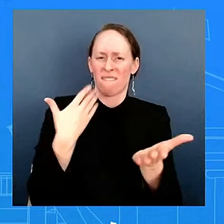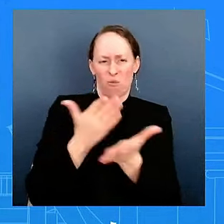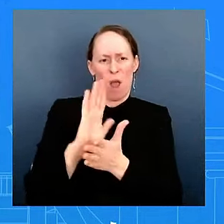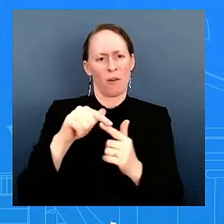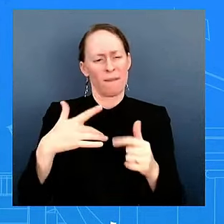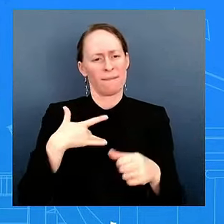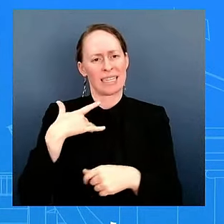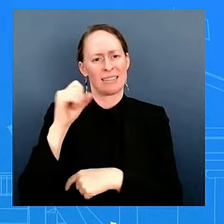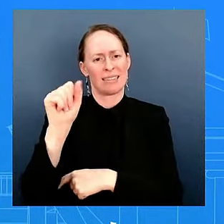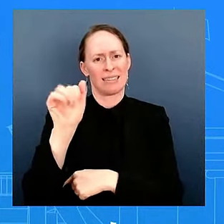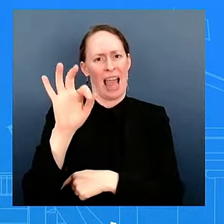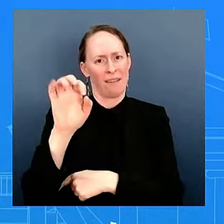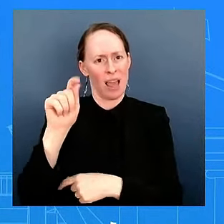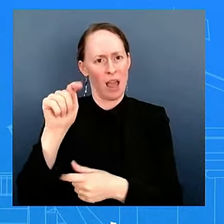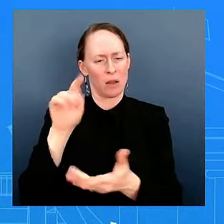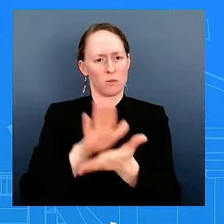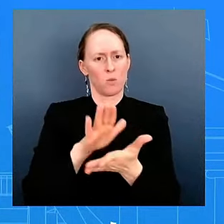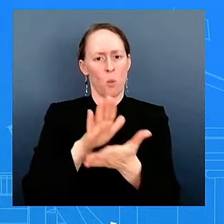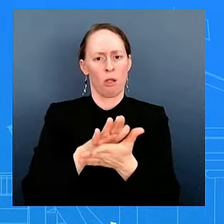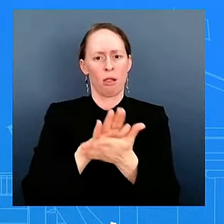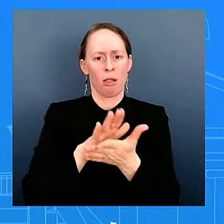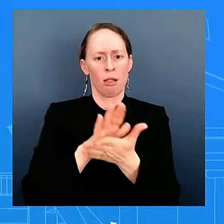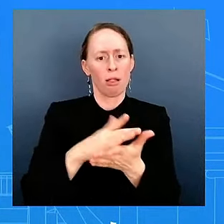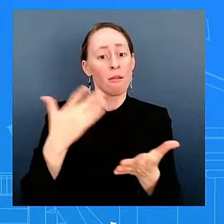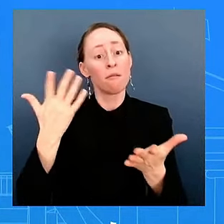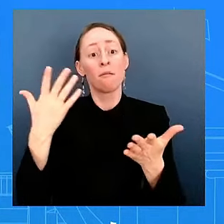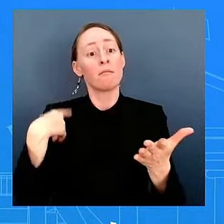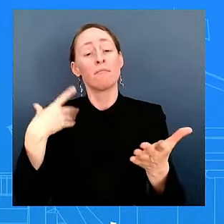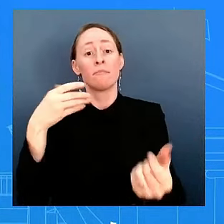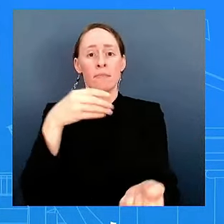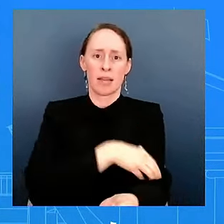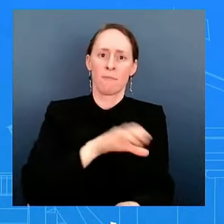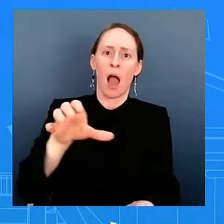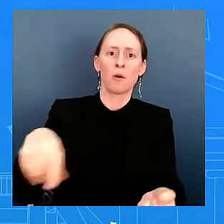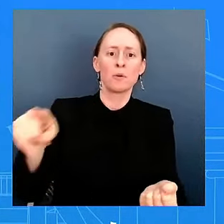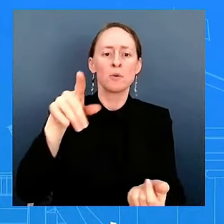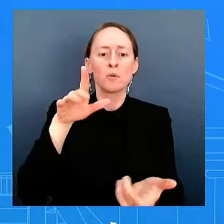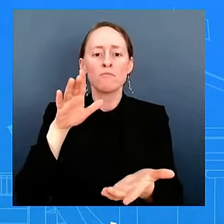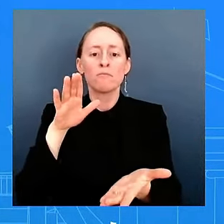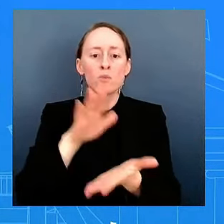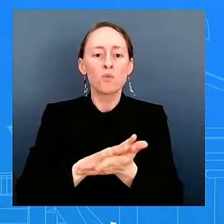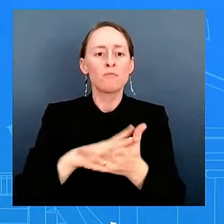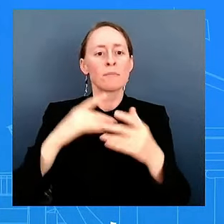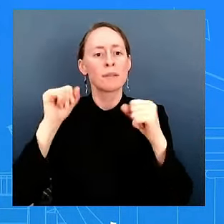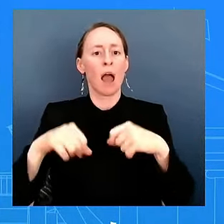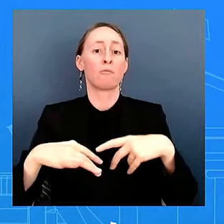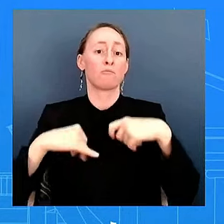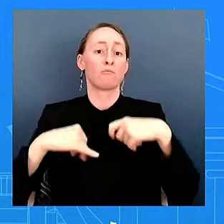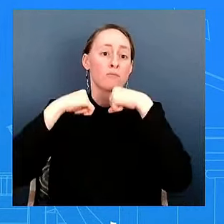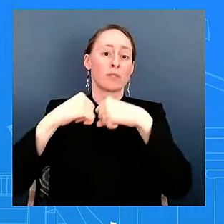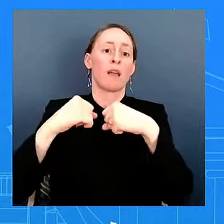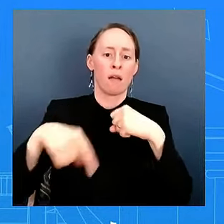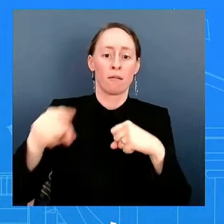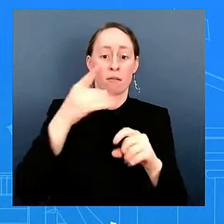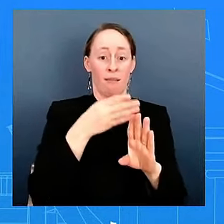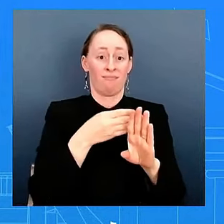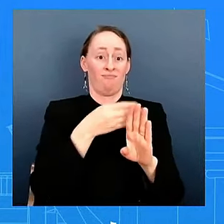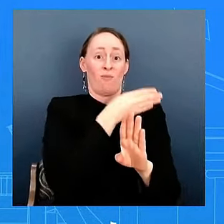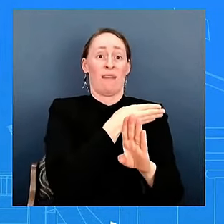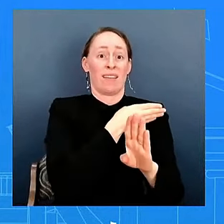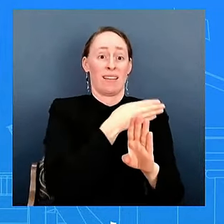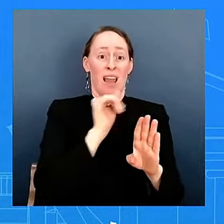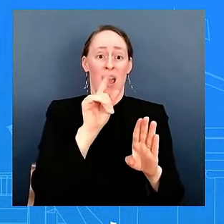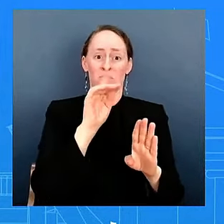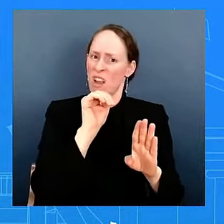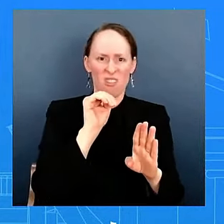strengthening and restoring vital protections that the previous administration took away. And ending violence against women and